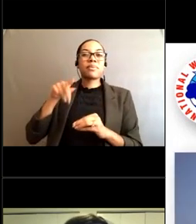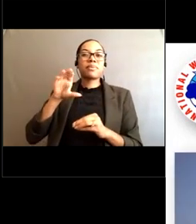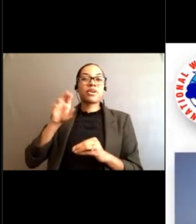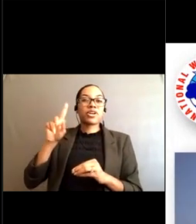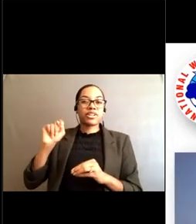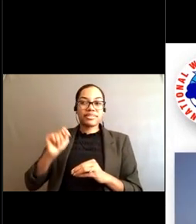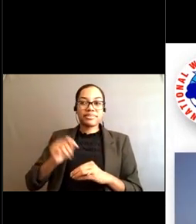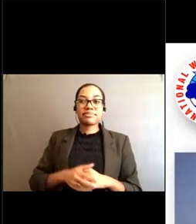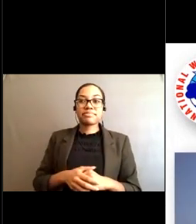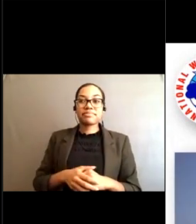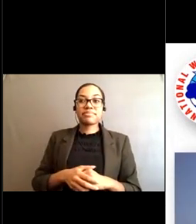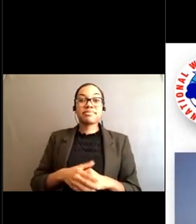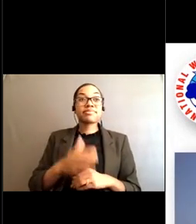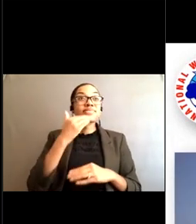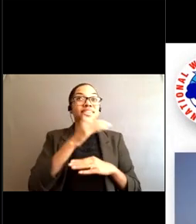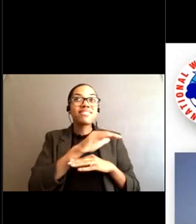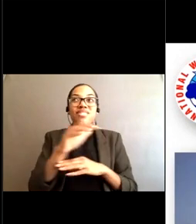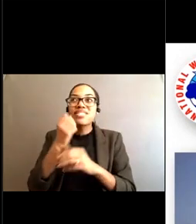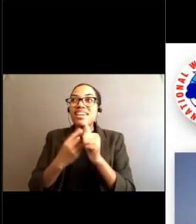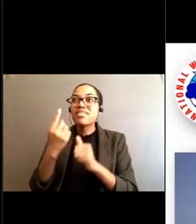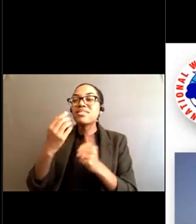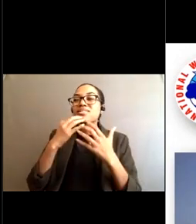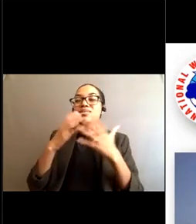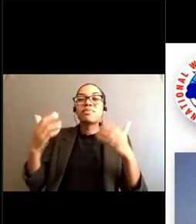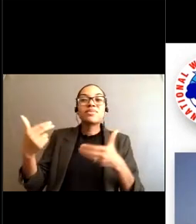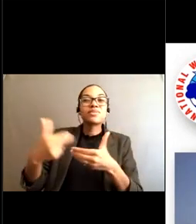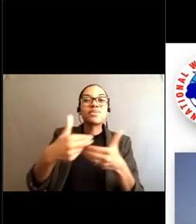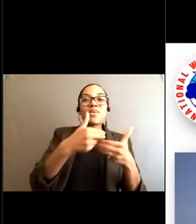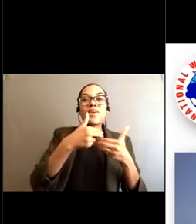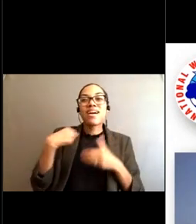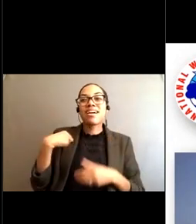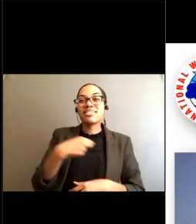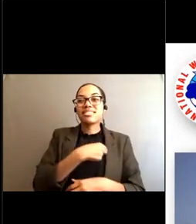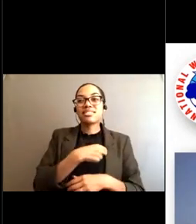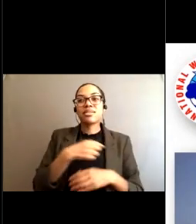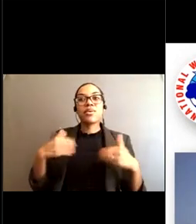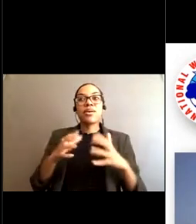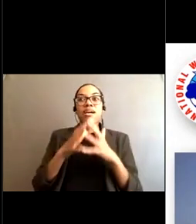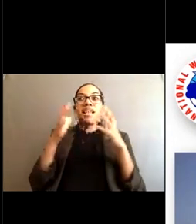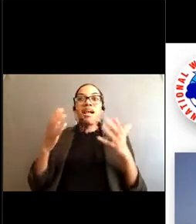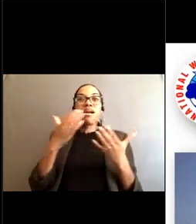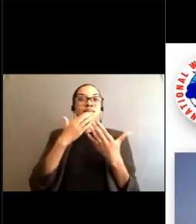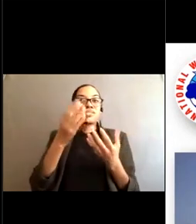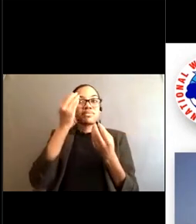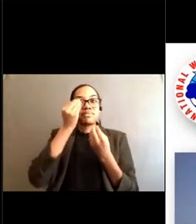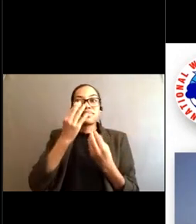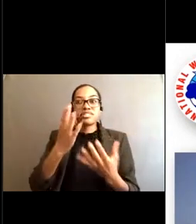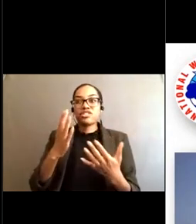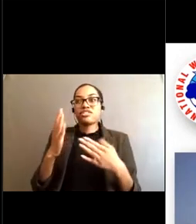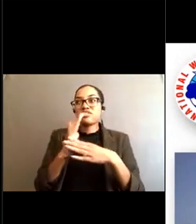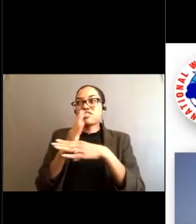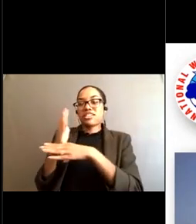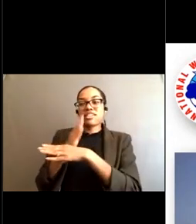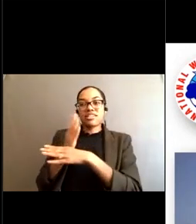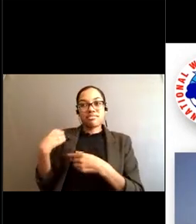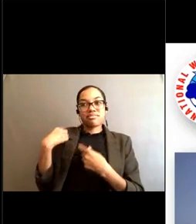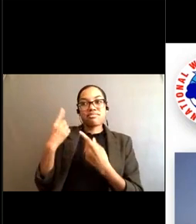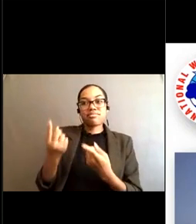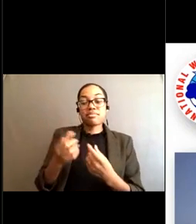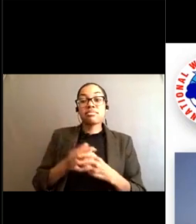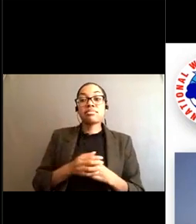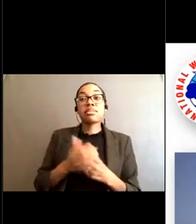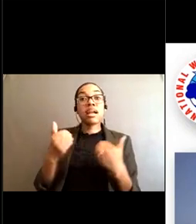Good afternoon, everyone. Thank you so much for joining us. There's been a lot of good information shared so far. And if you have any